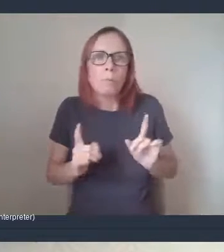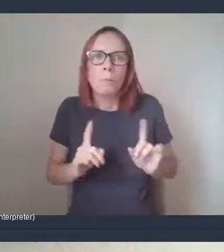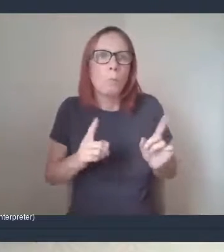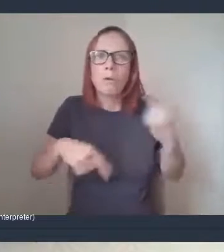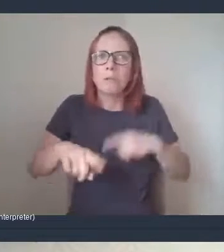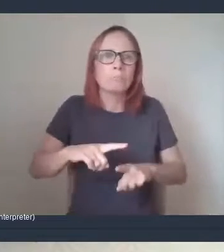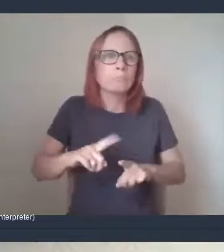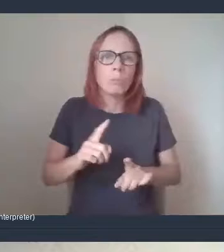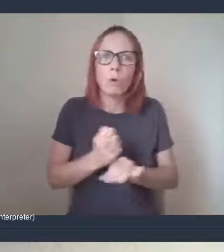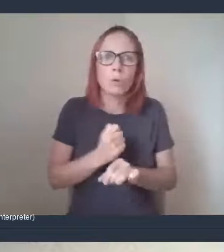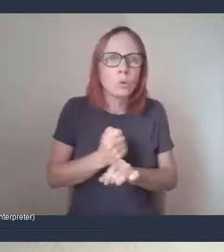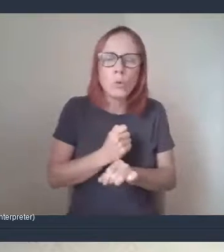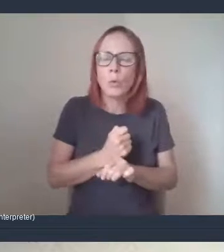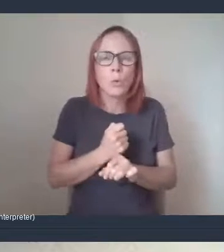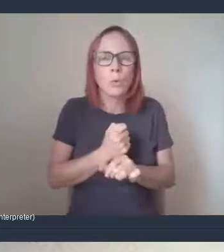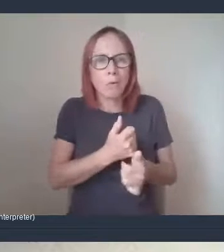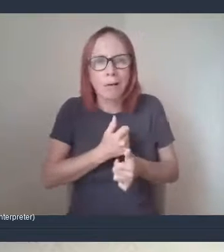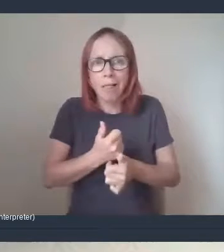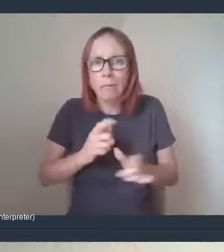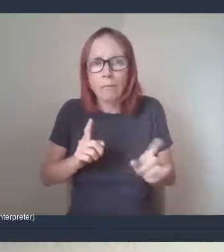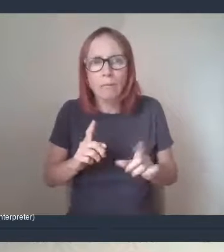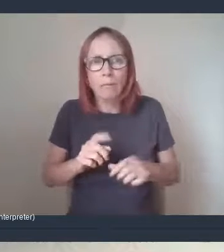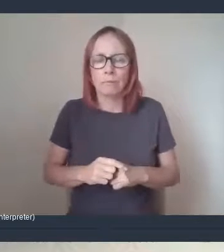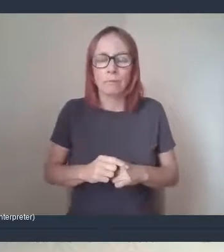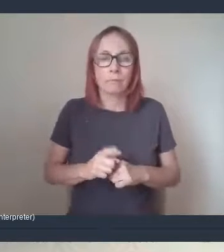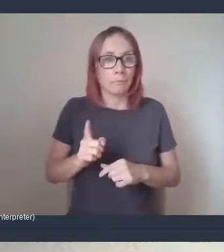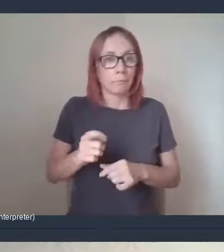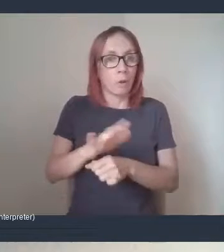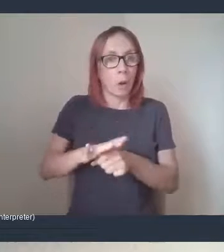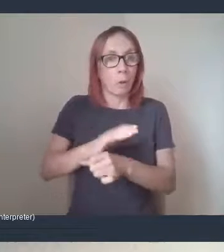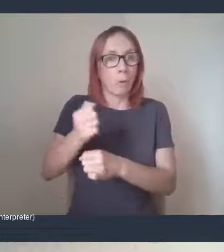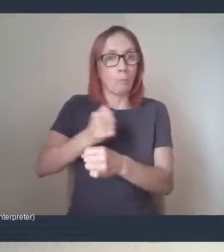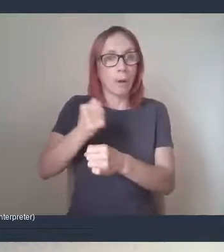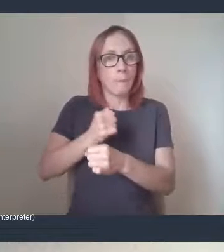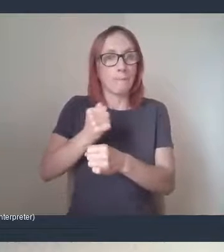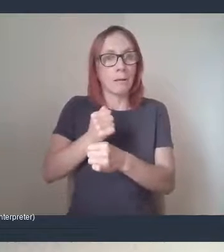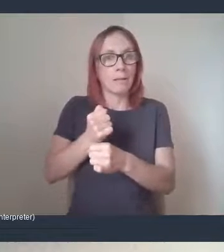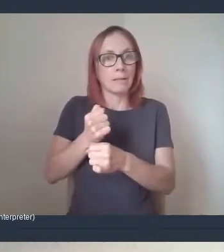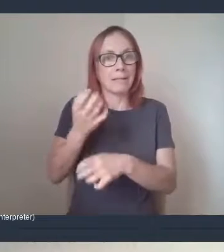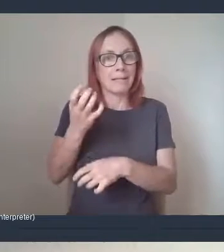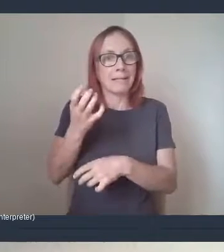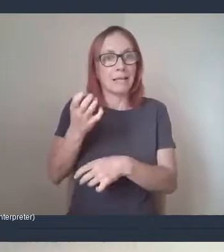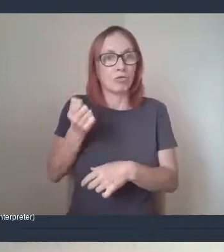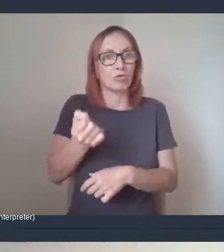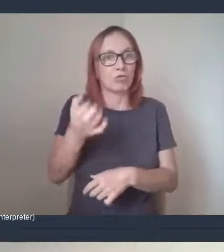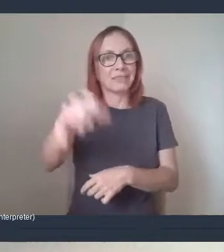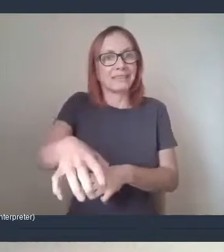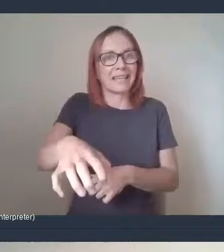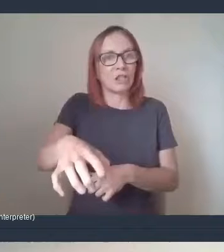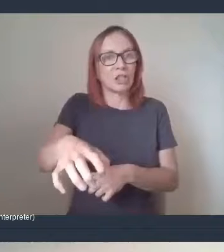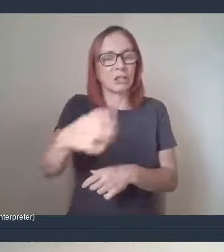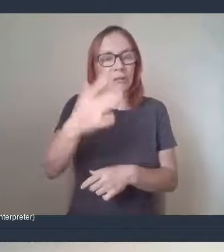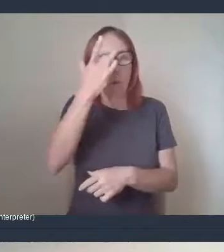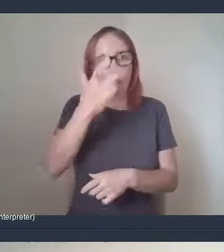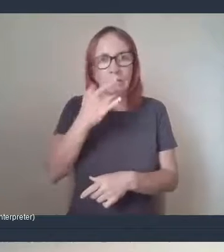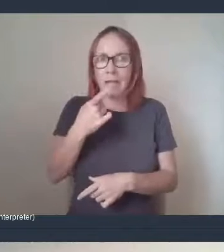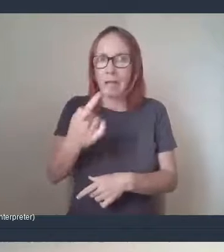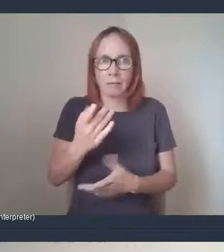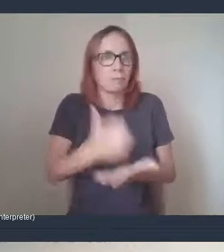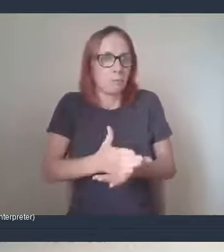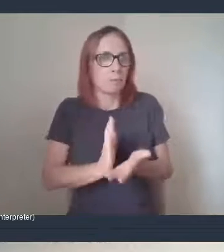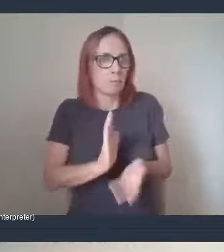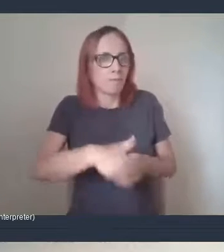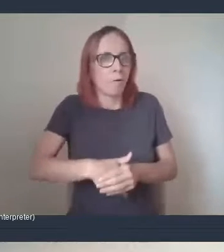Instantly a local pub and the station hotel got back to us and said yeah absolutely we'll be involved as much as we can